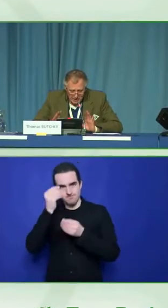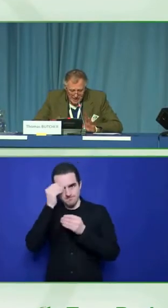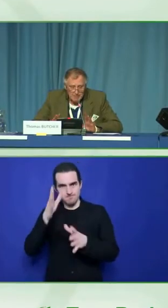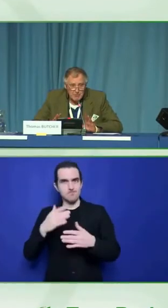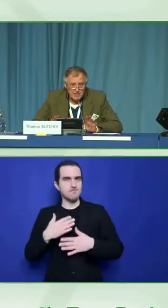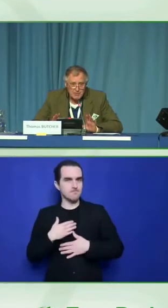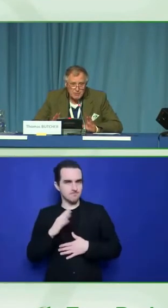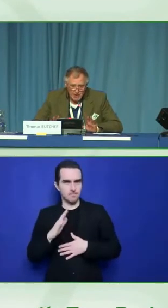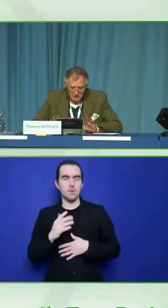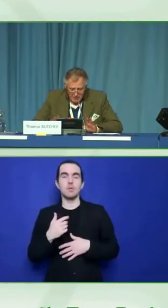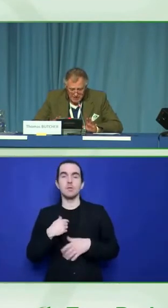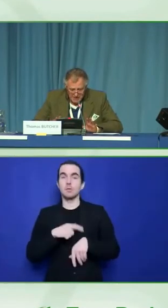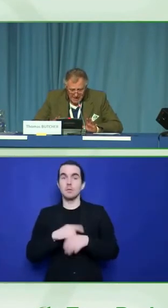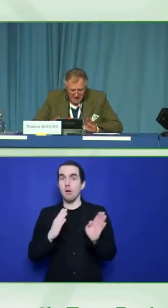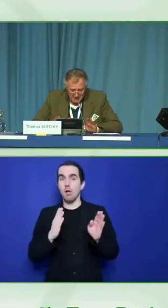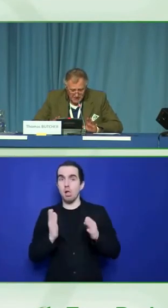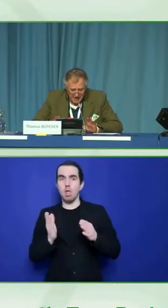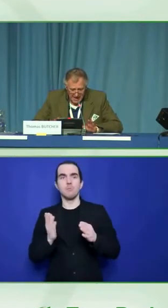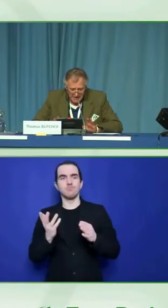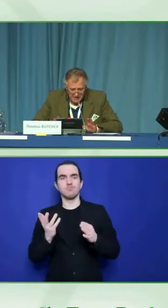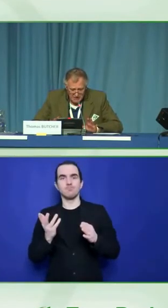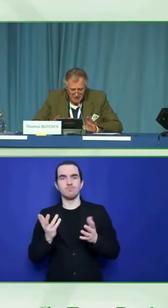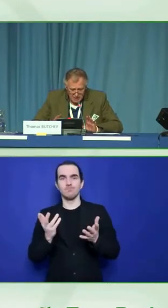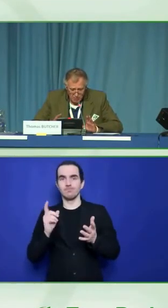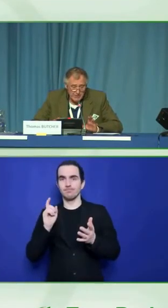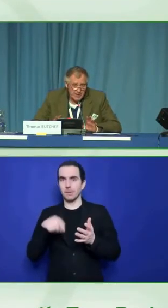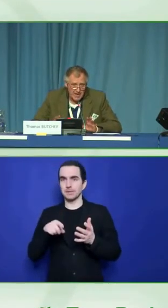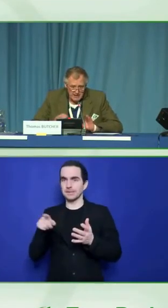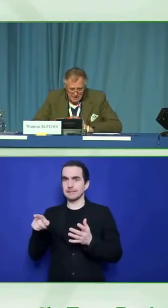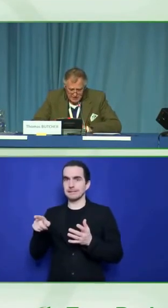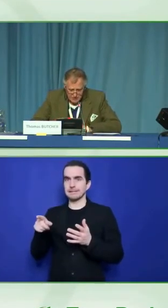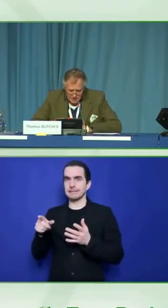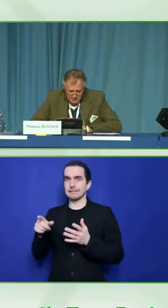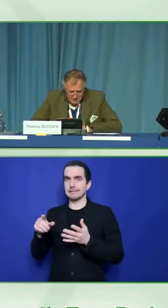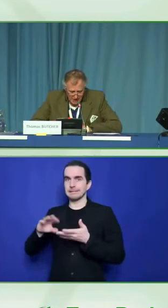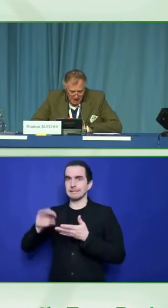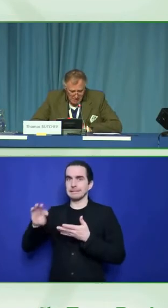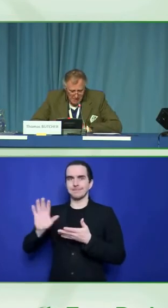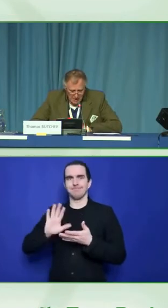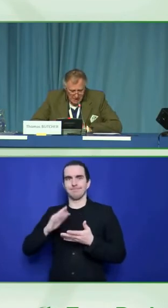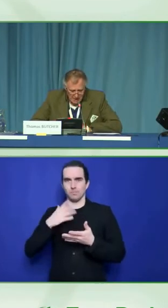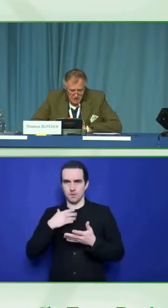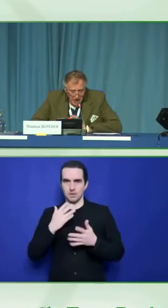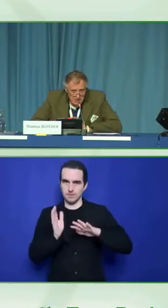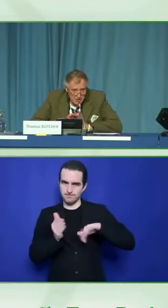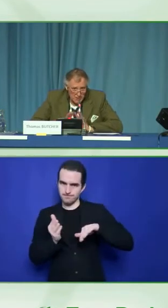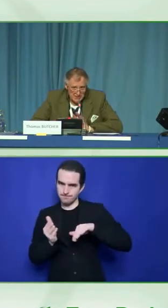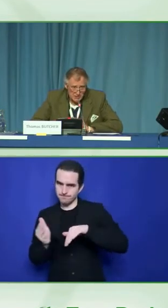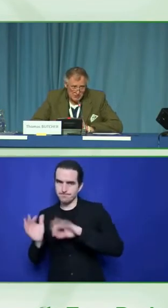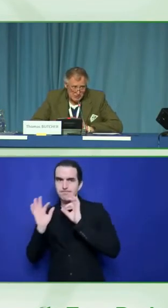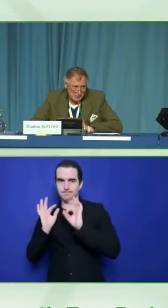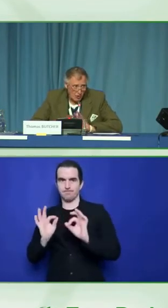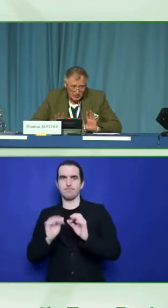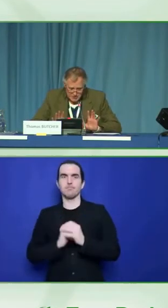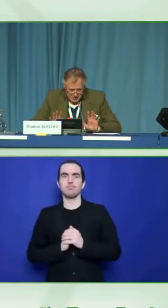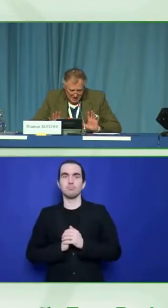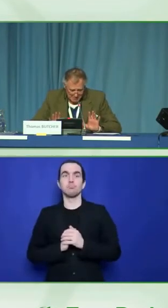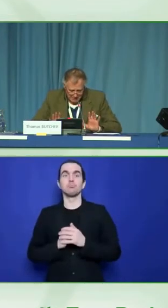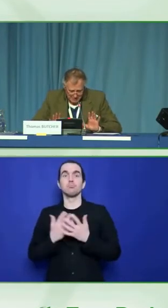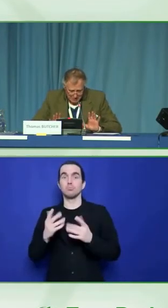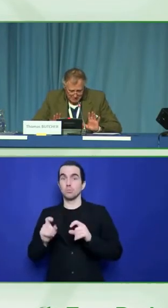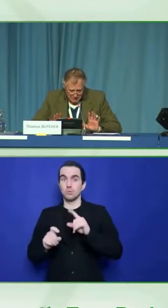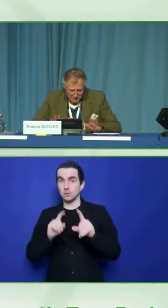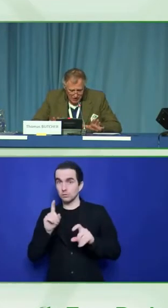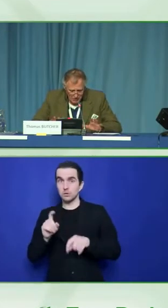we shall keep these right the way to the end. And once again, in the interest of time, just questions, not